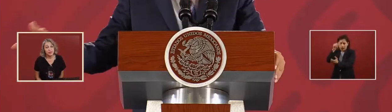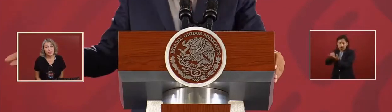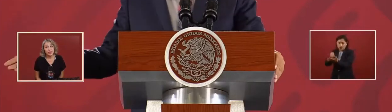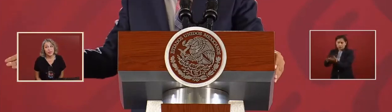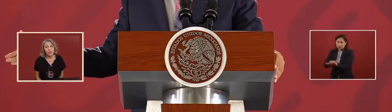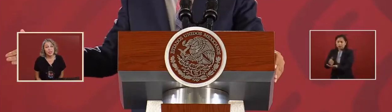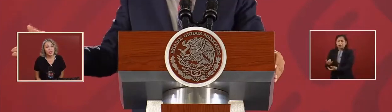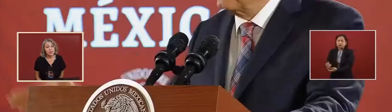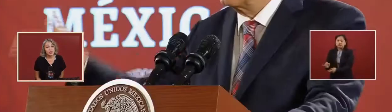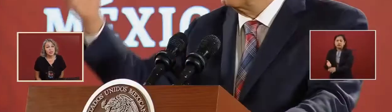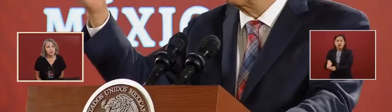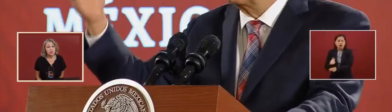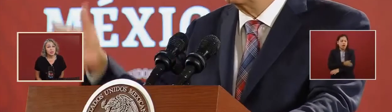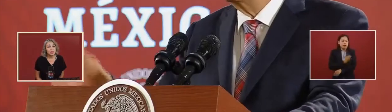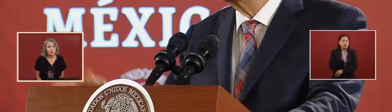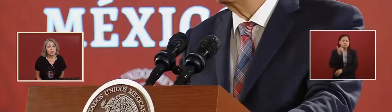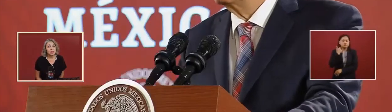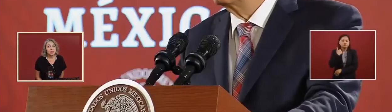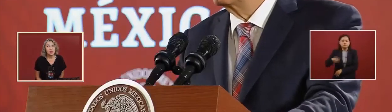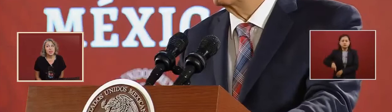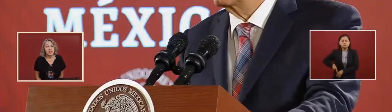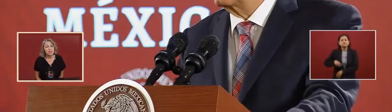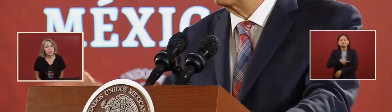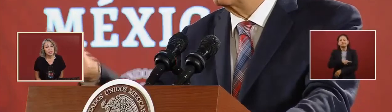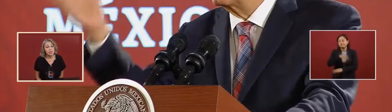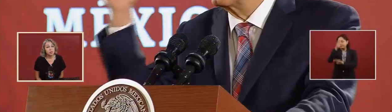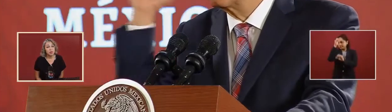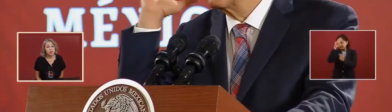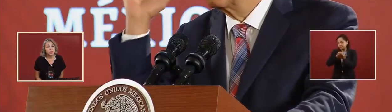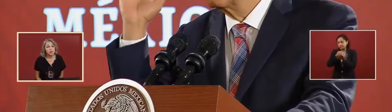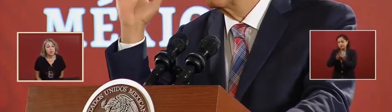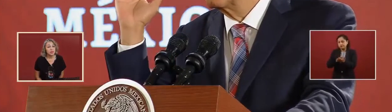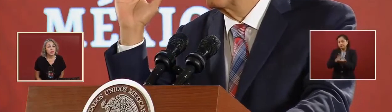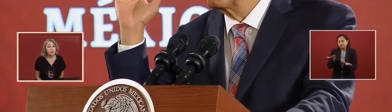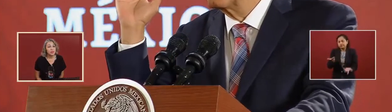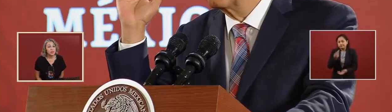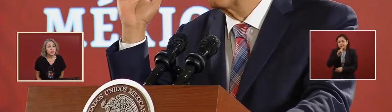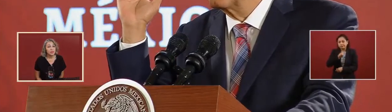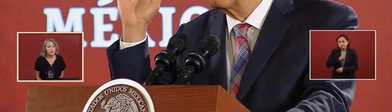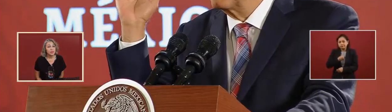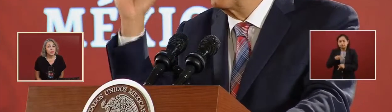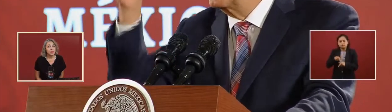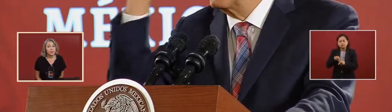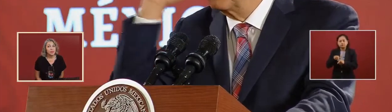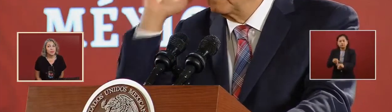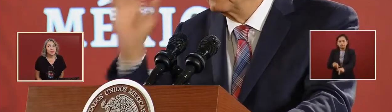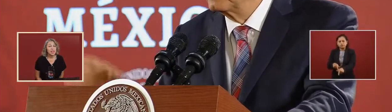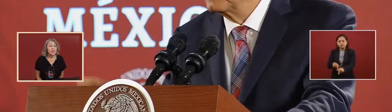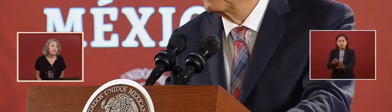So in this hospital, they left it half done.